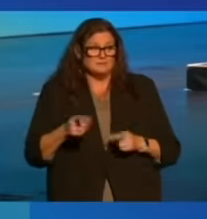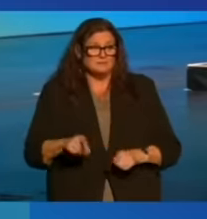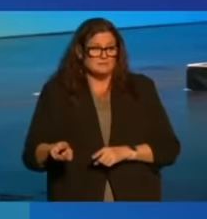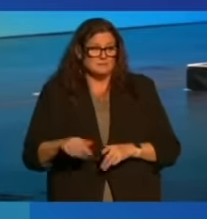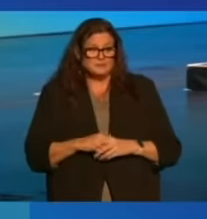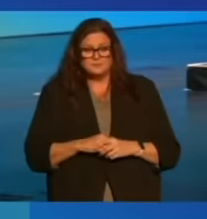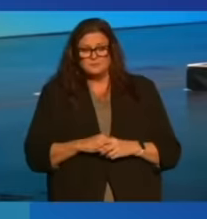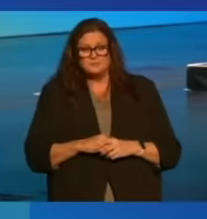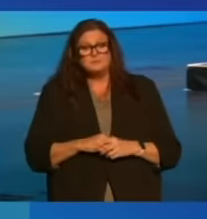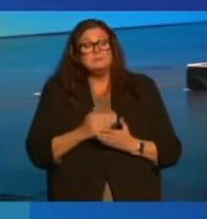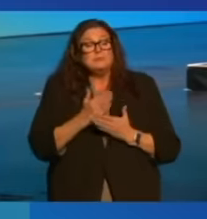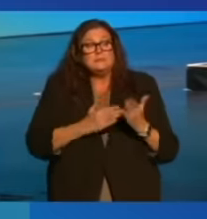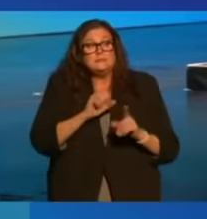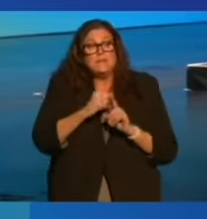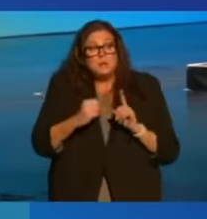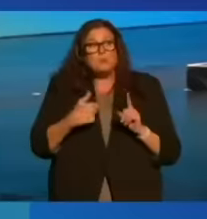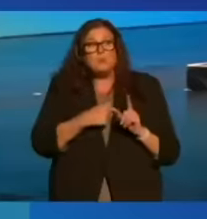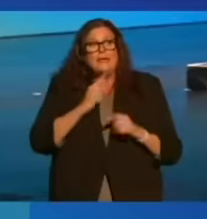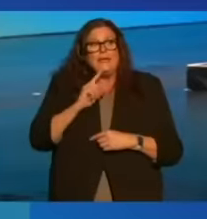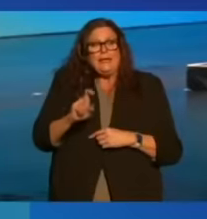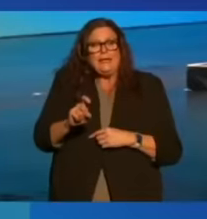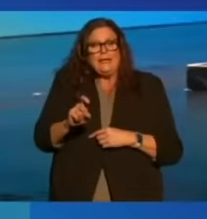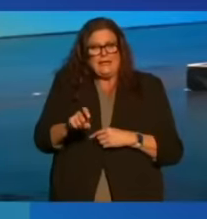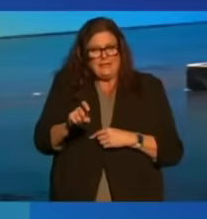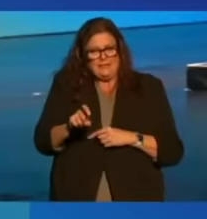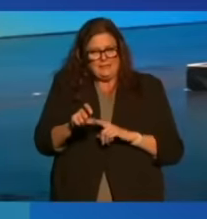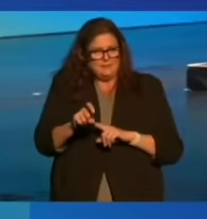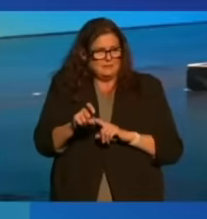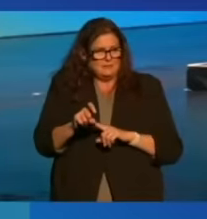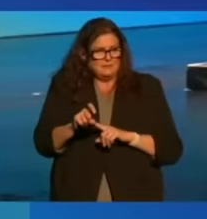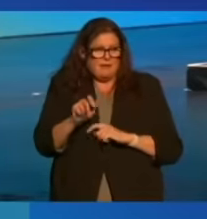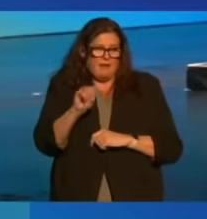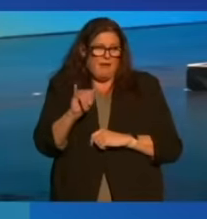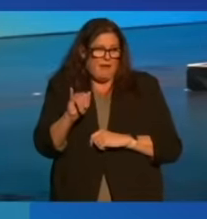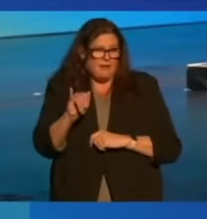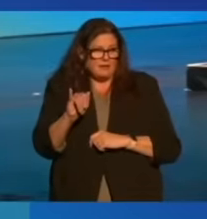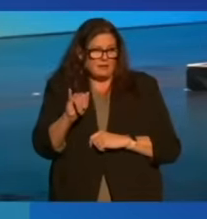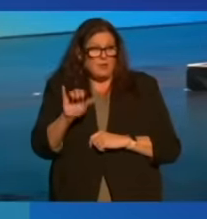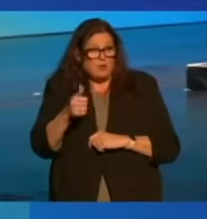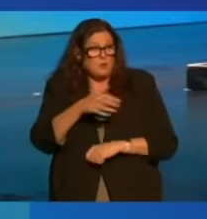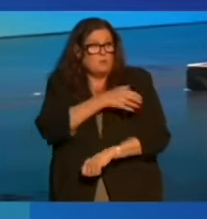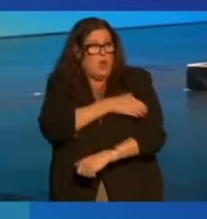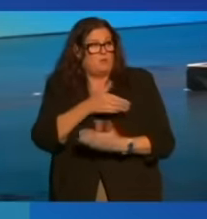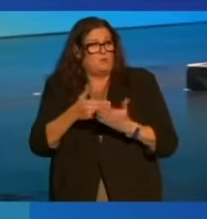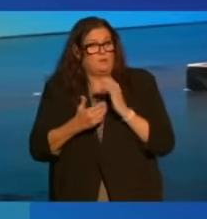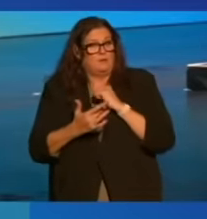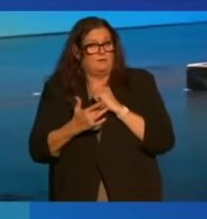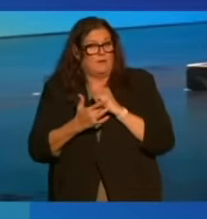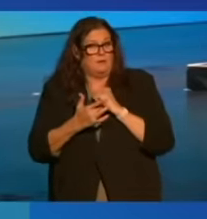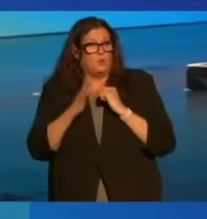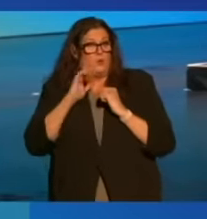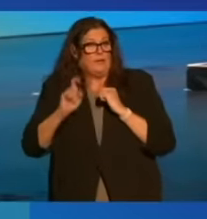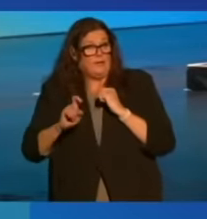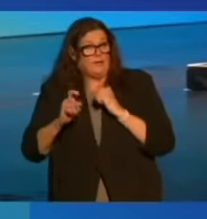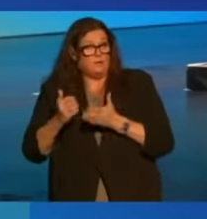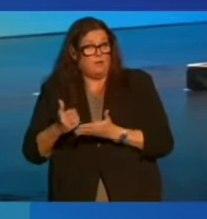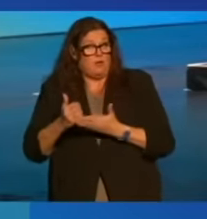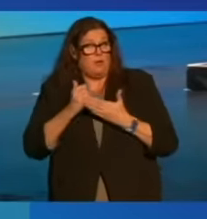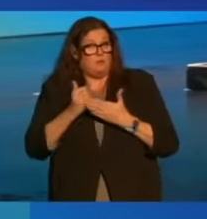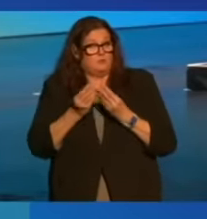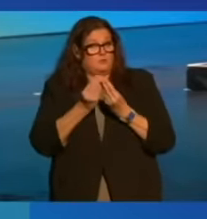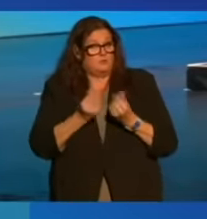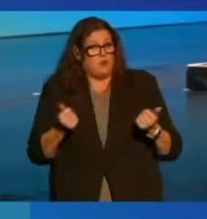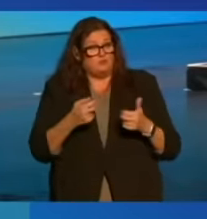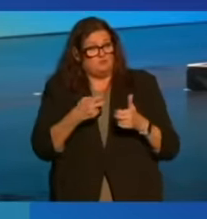And, in some cases, we're actually going to need AI and other powerful new technologies to help us